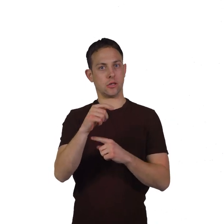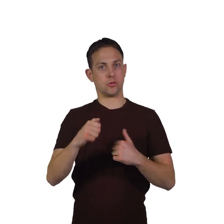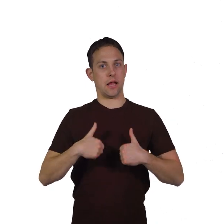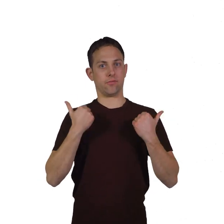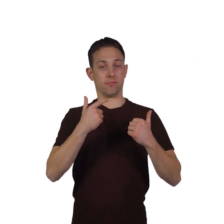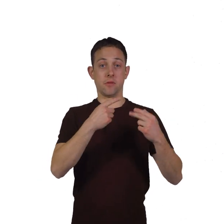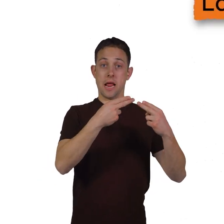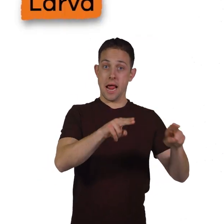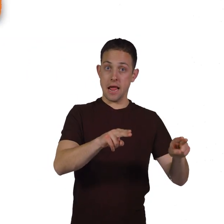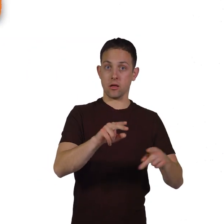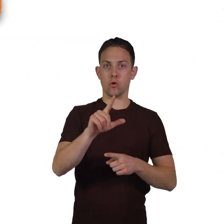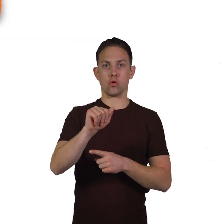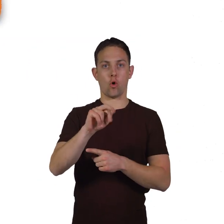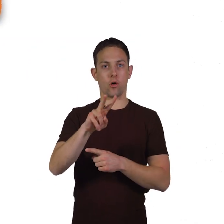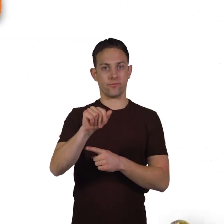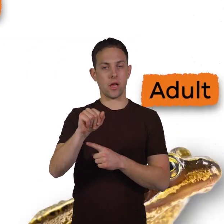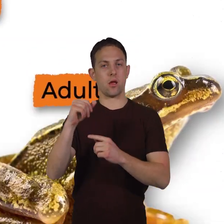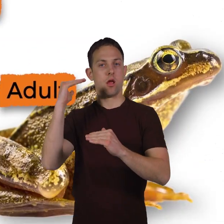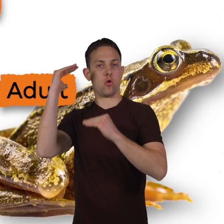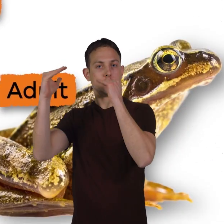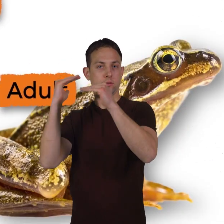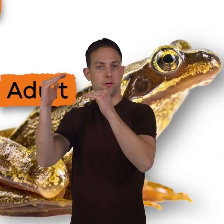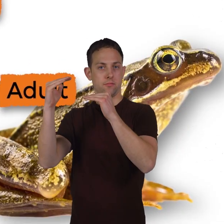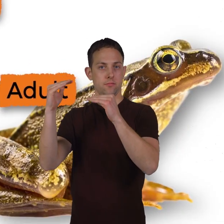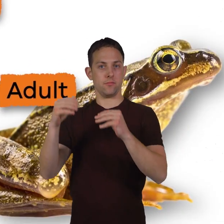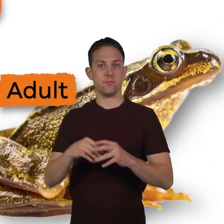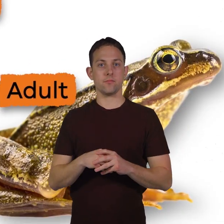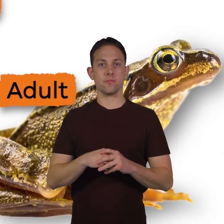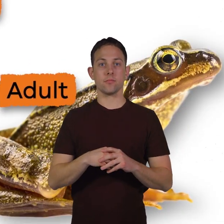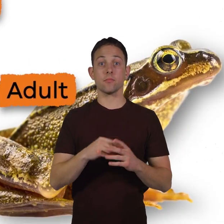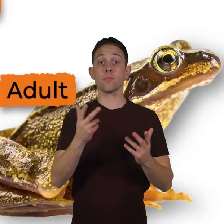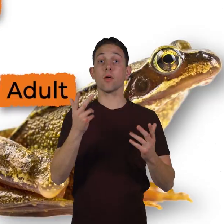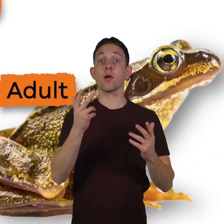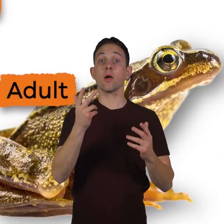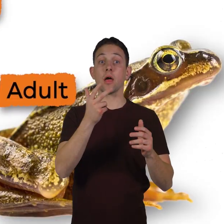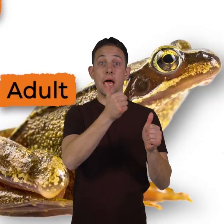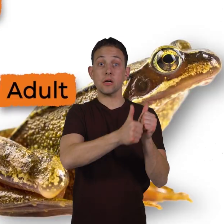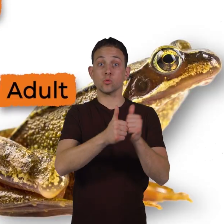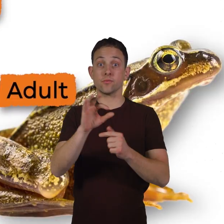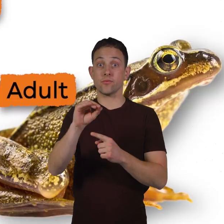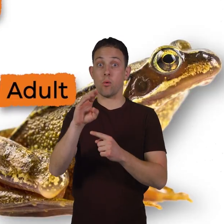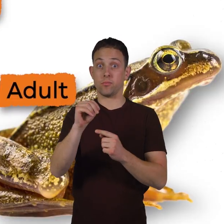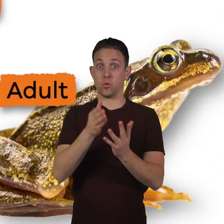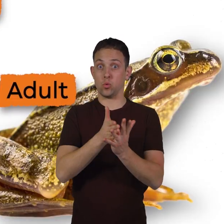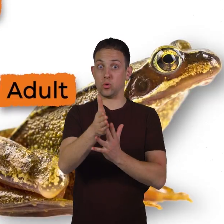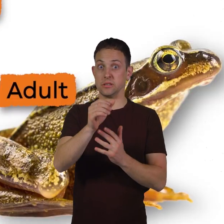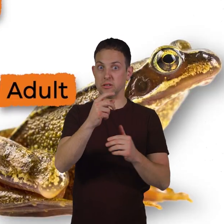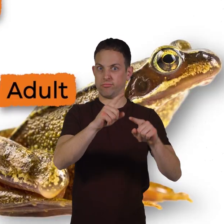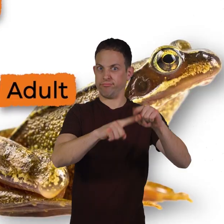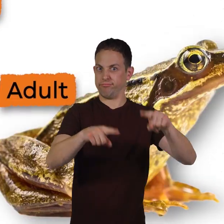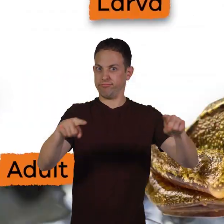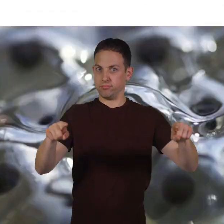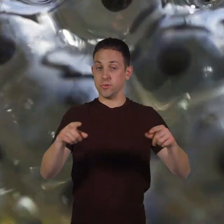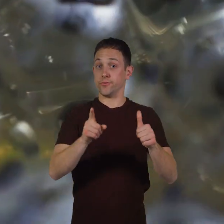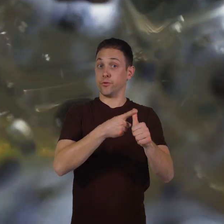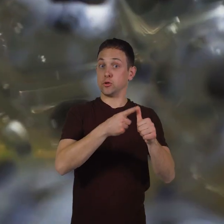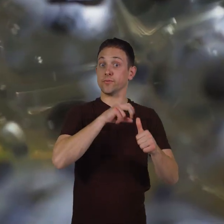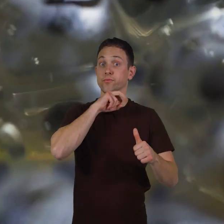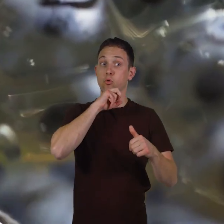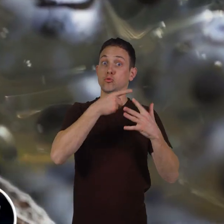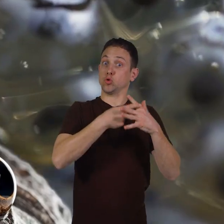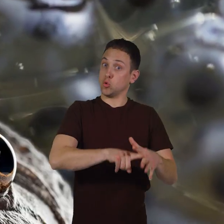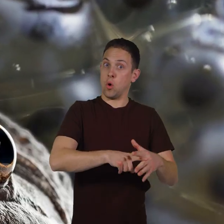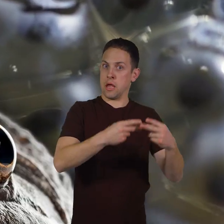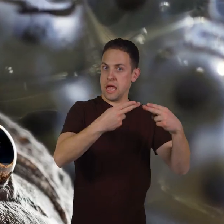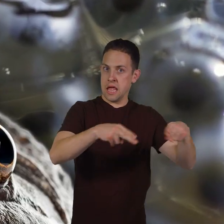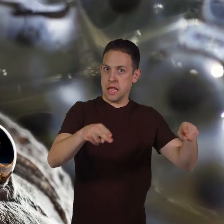egg larva and adult but take on various forms during these stages first